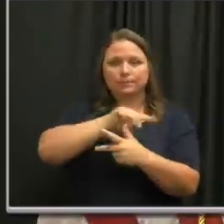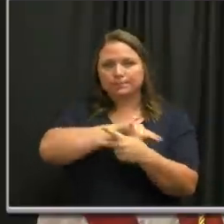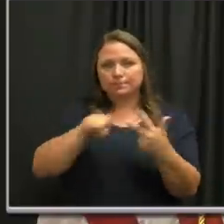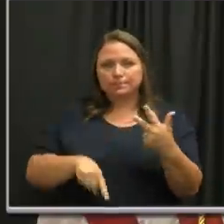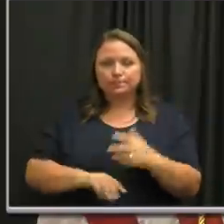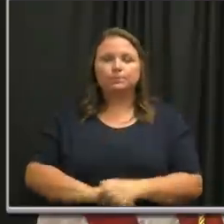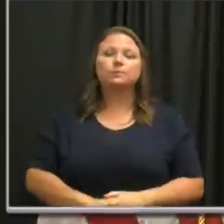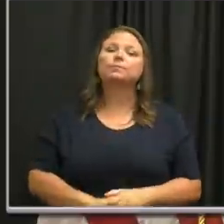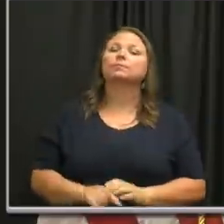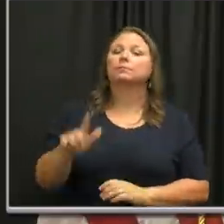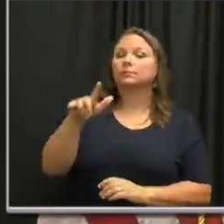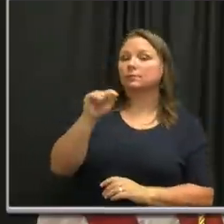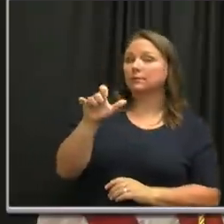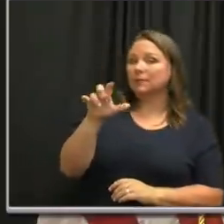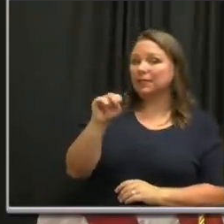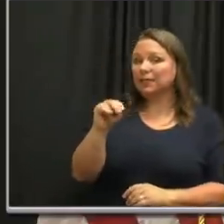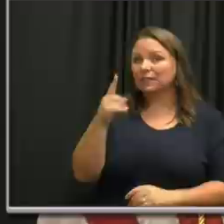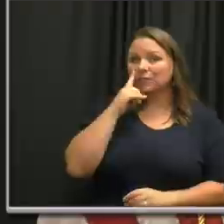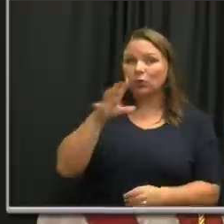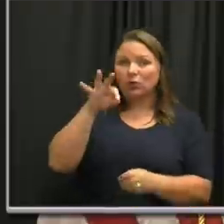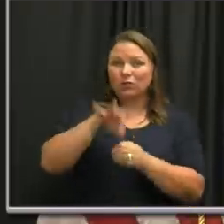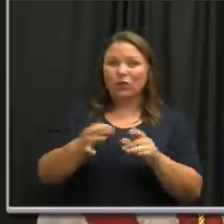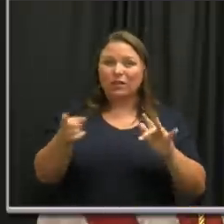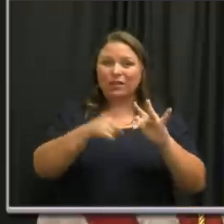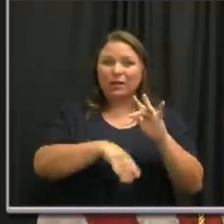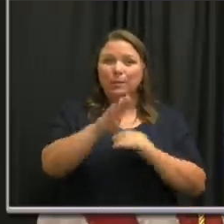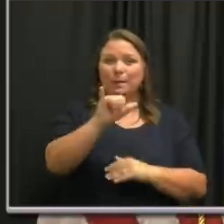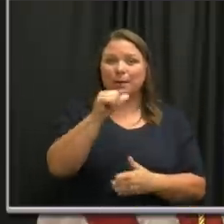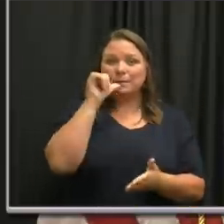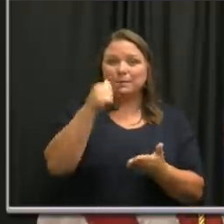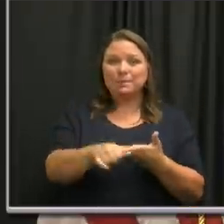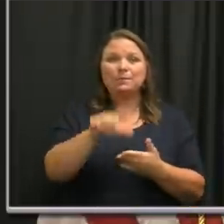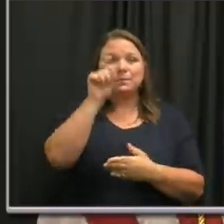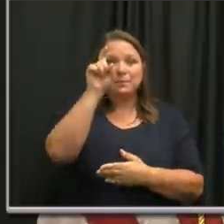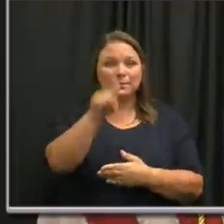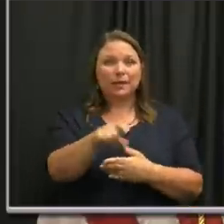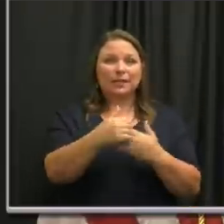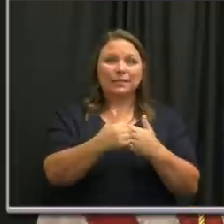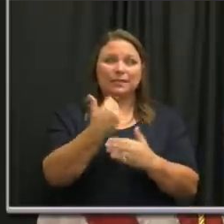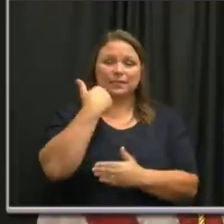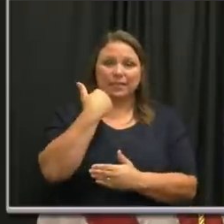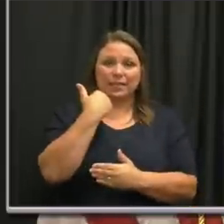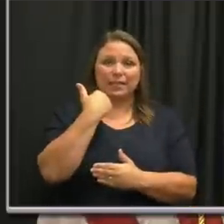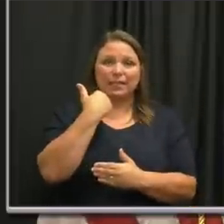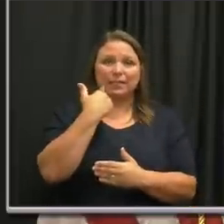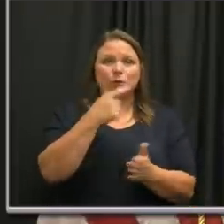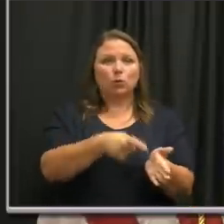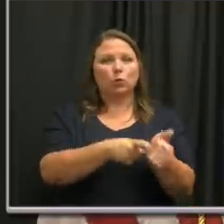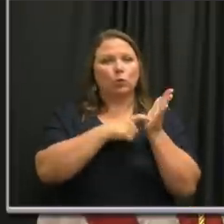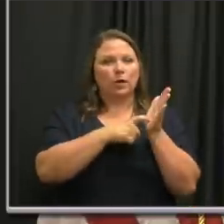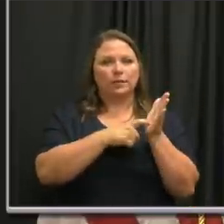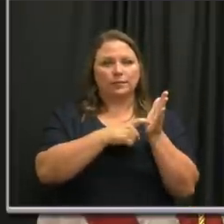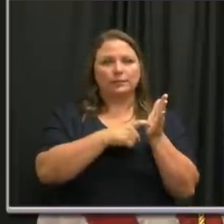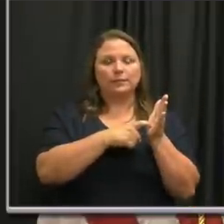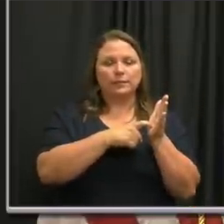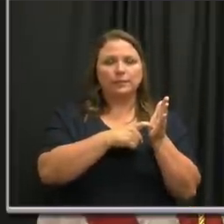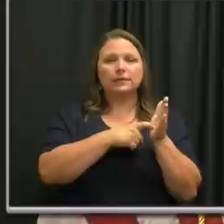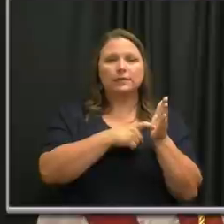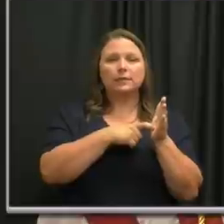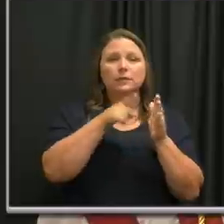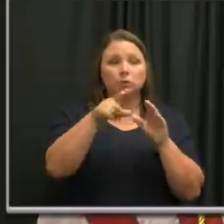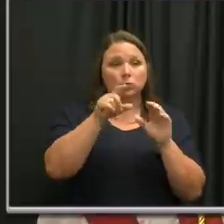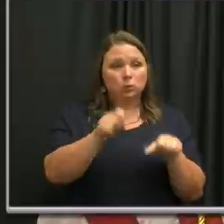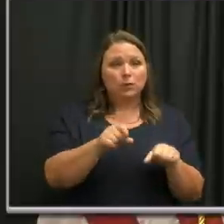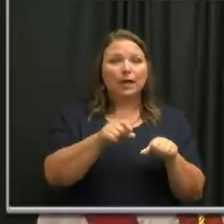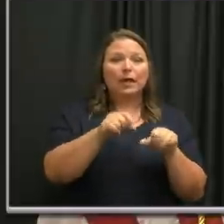In Tennessee, to vote absentee by mail, you must send in a request to us. You can get that